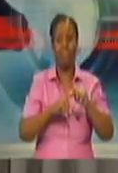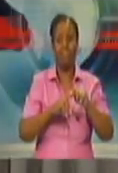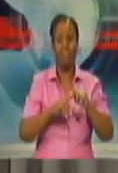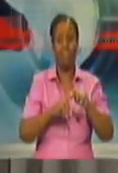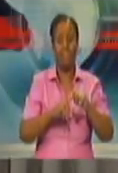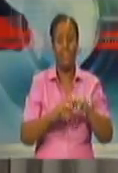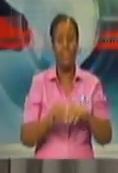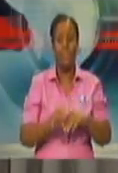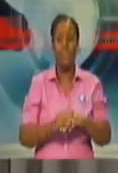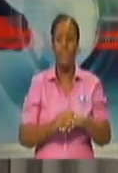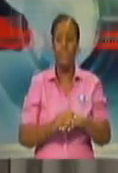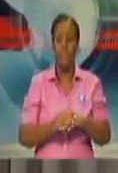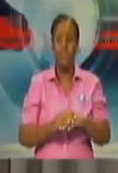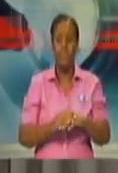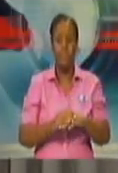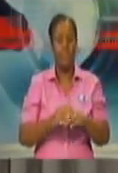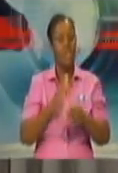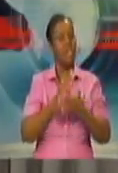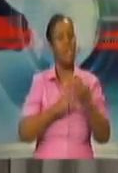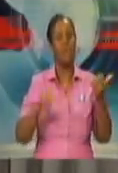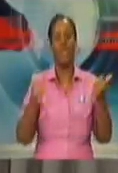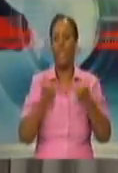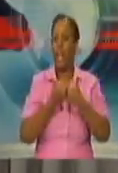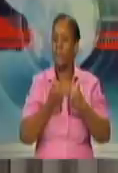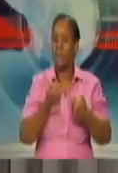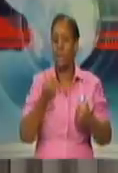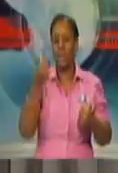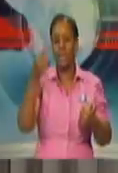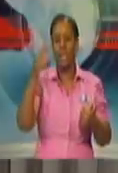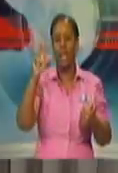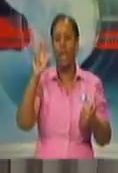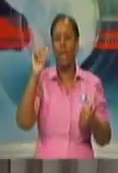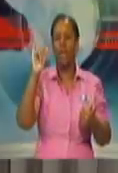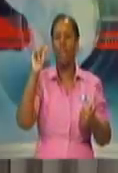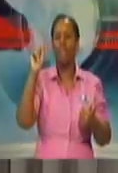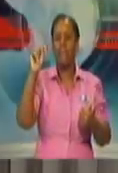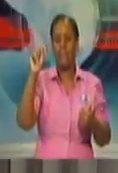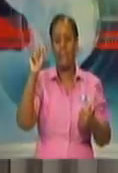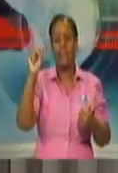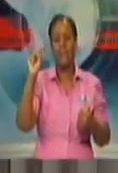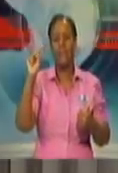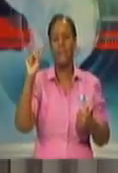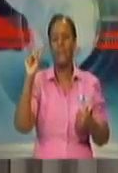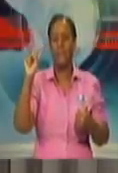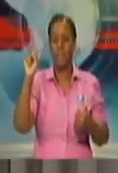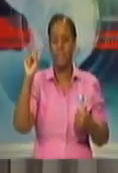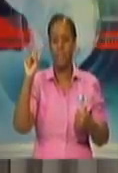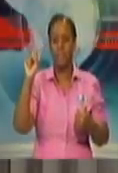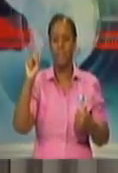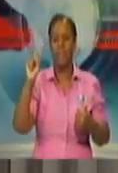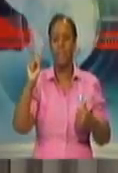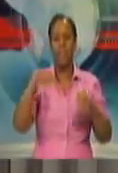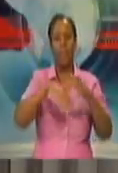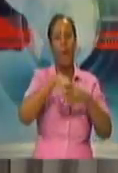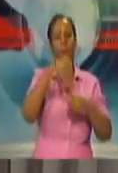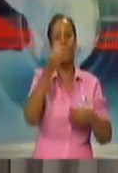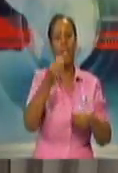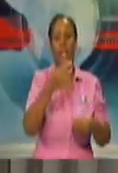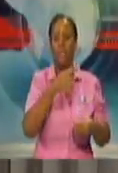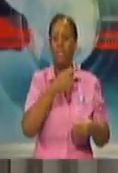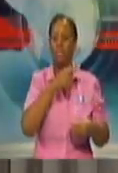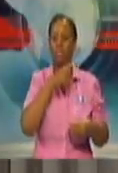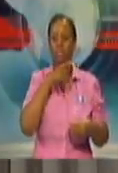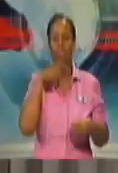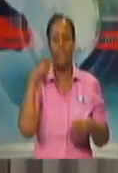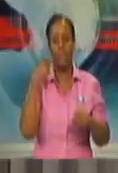a challenge with grains from a particular source. Many of the importers, with regard to dry peas and so on, they went to